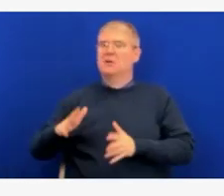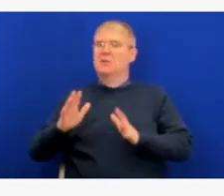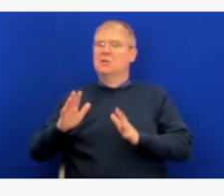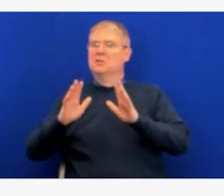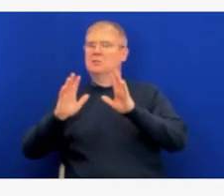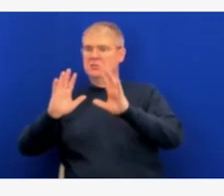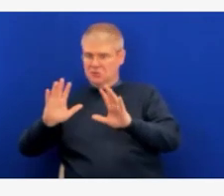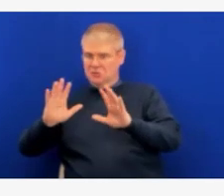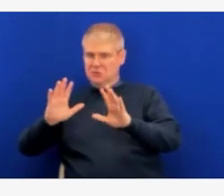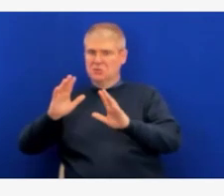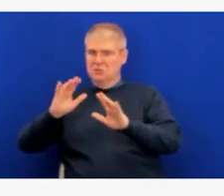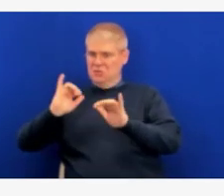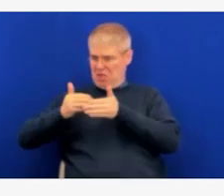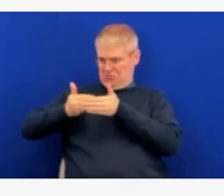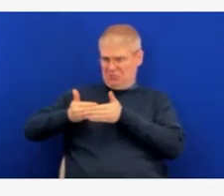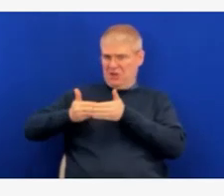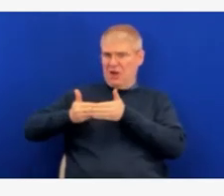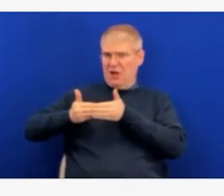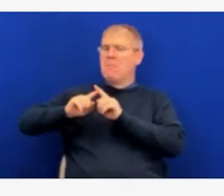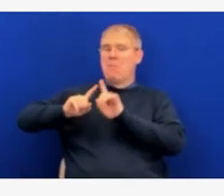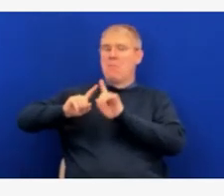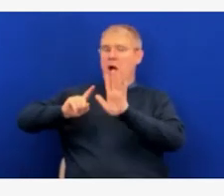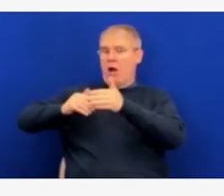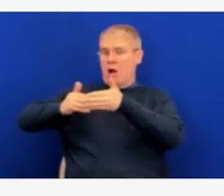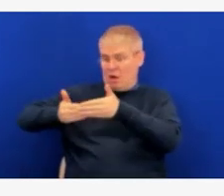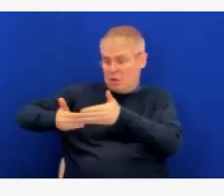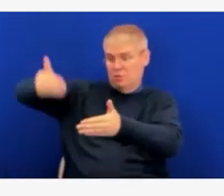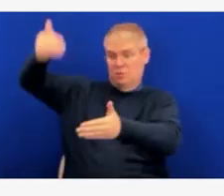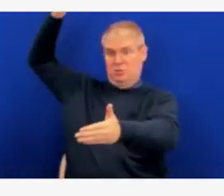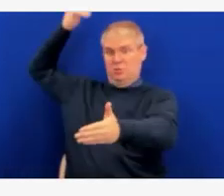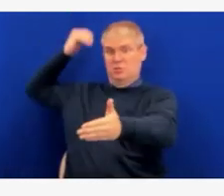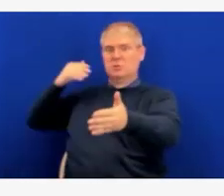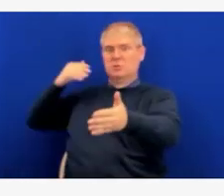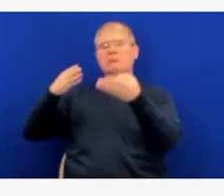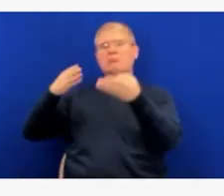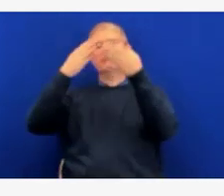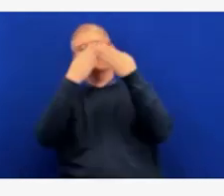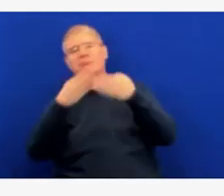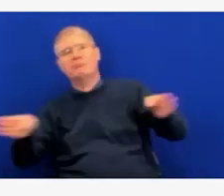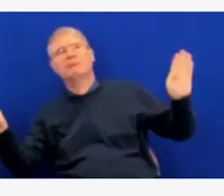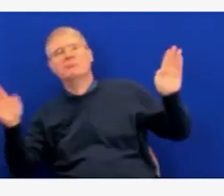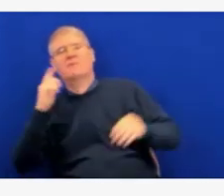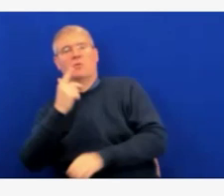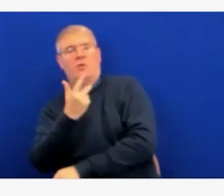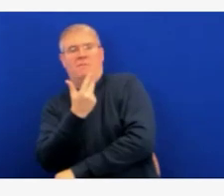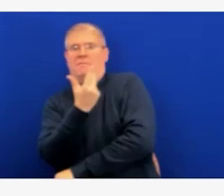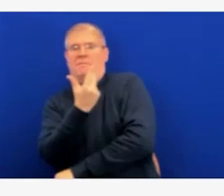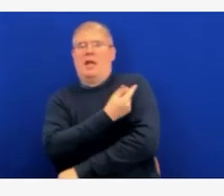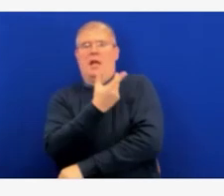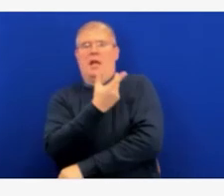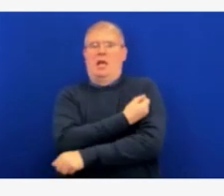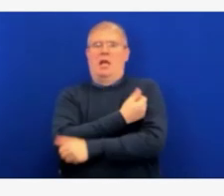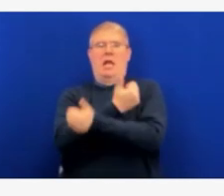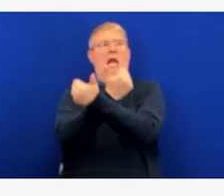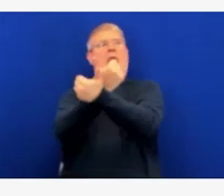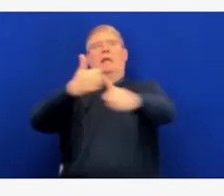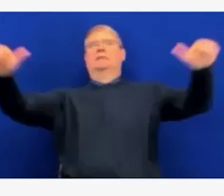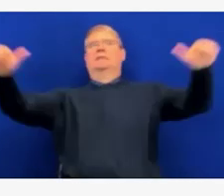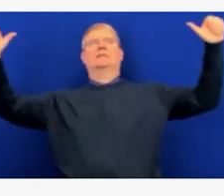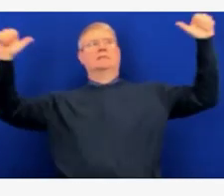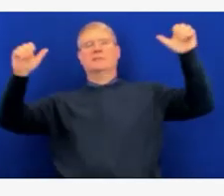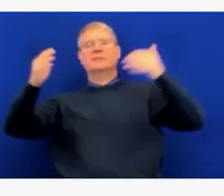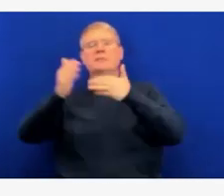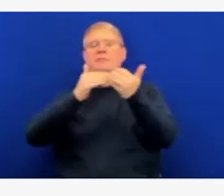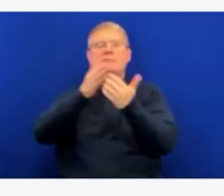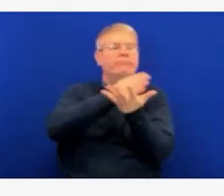any long-term side effect has been identified early on in the course of study. And so, you know,